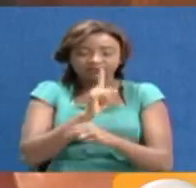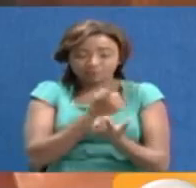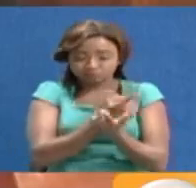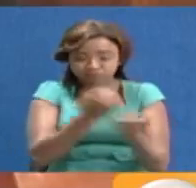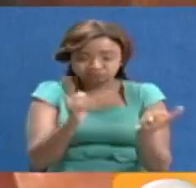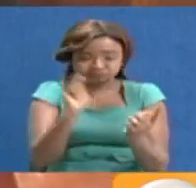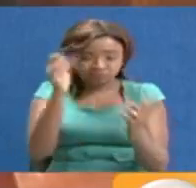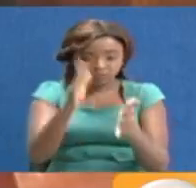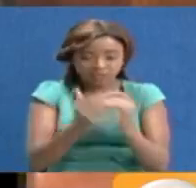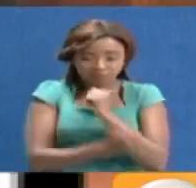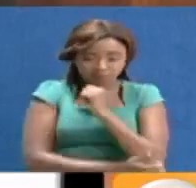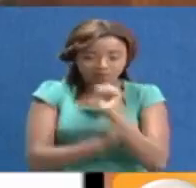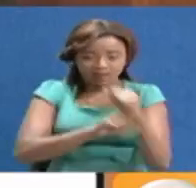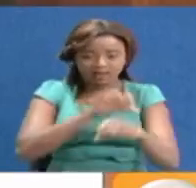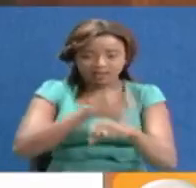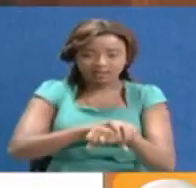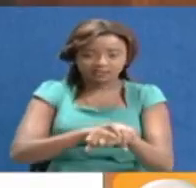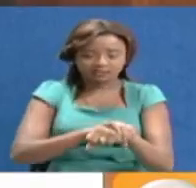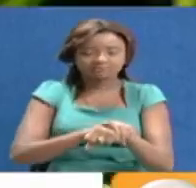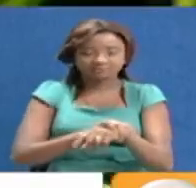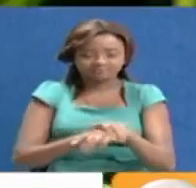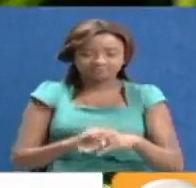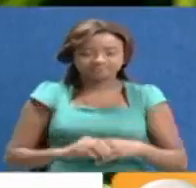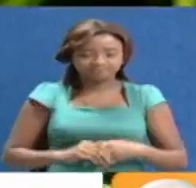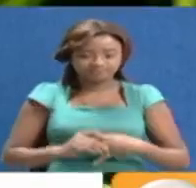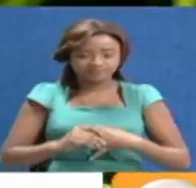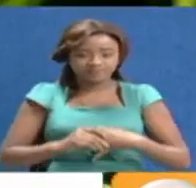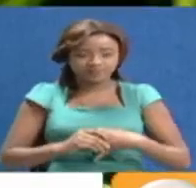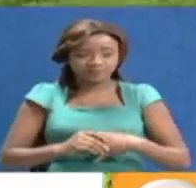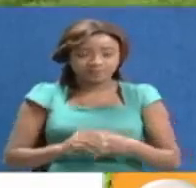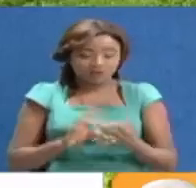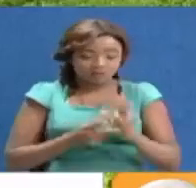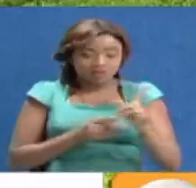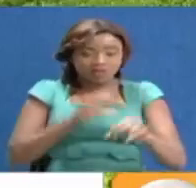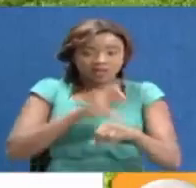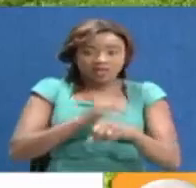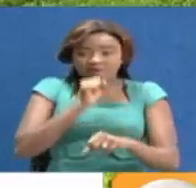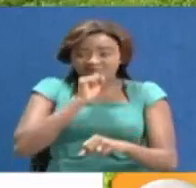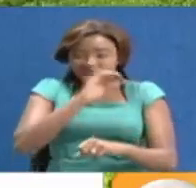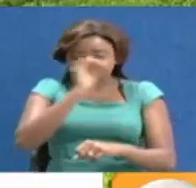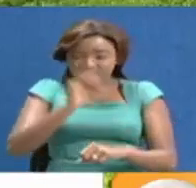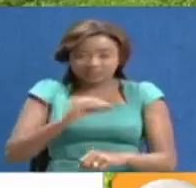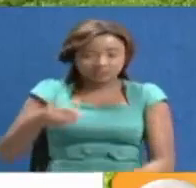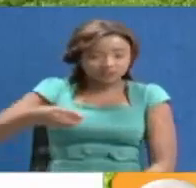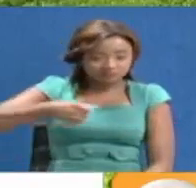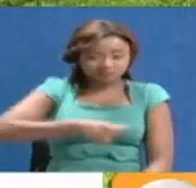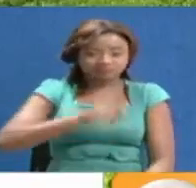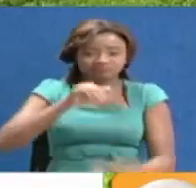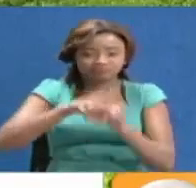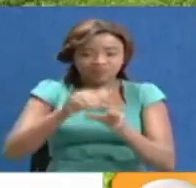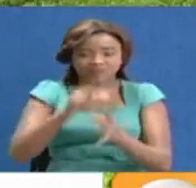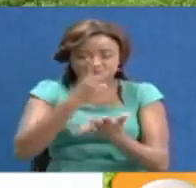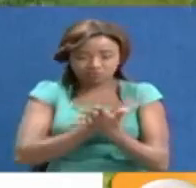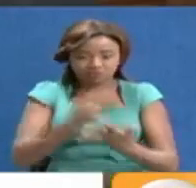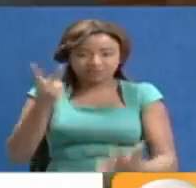can get something into their pockets. Two leaves and a bird must make sense. Either wakulima watapokea silimia msini ya malipo yao katika kipindi cha